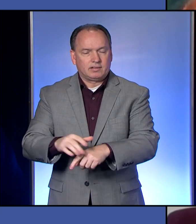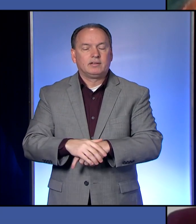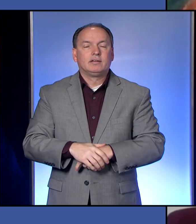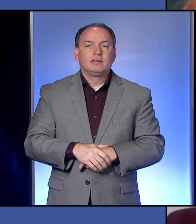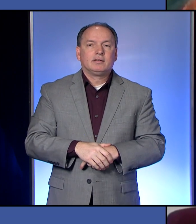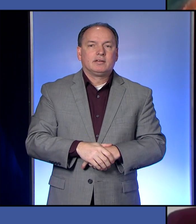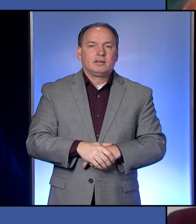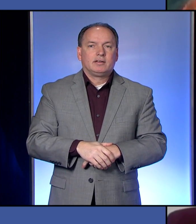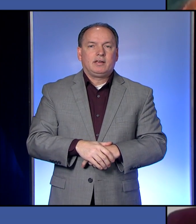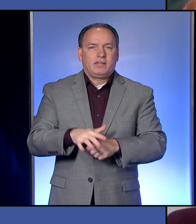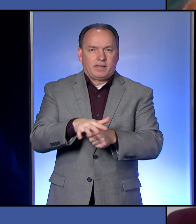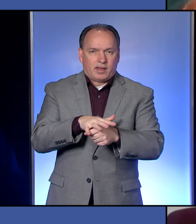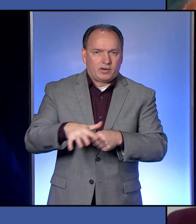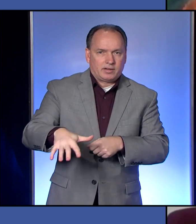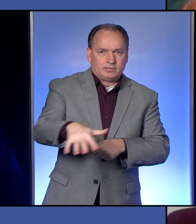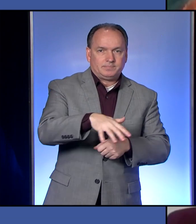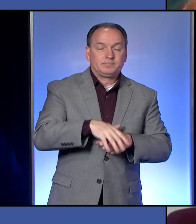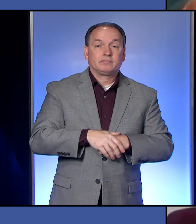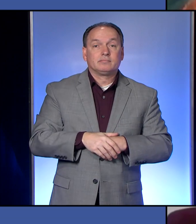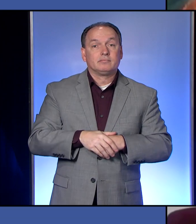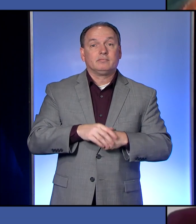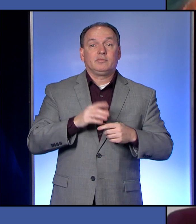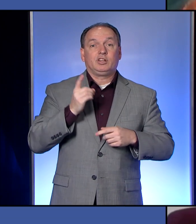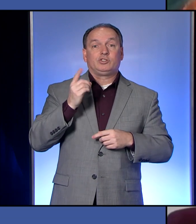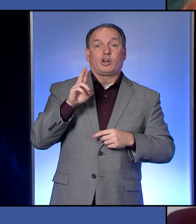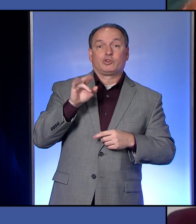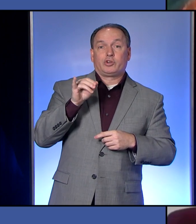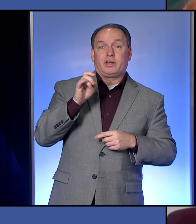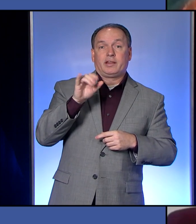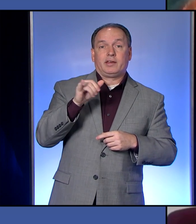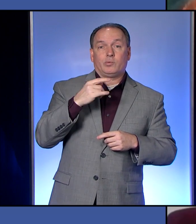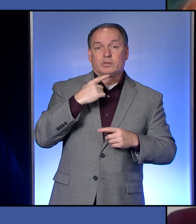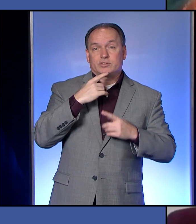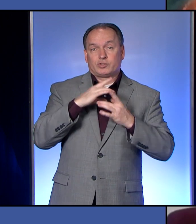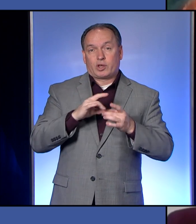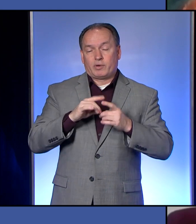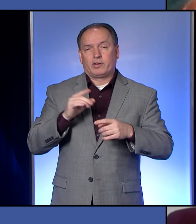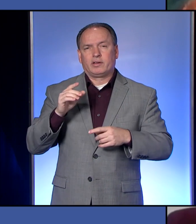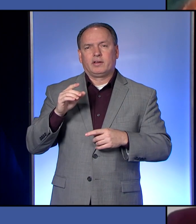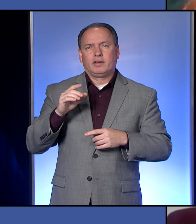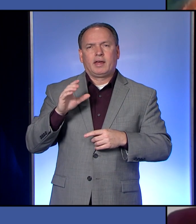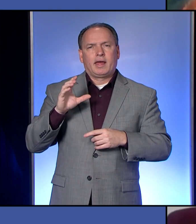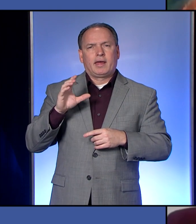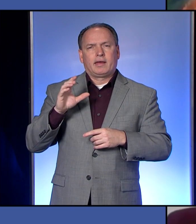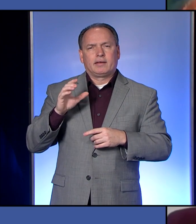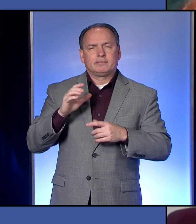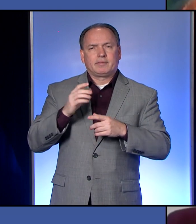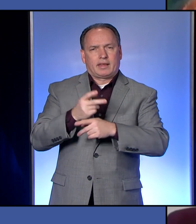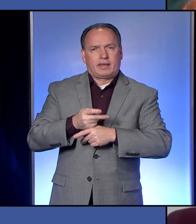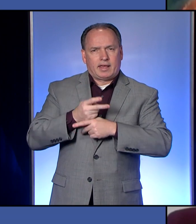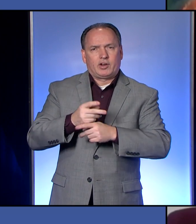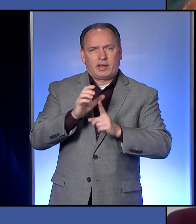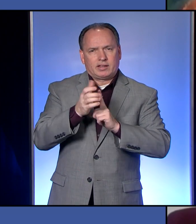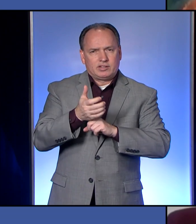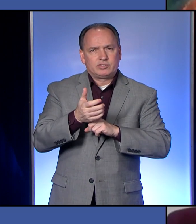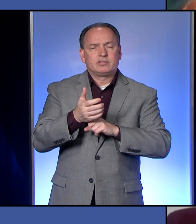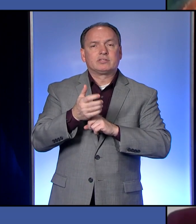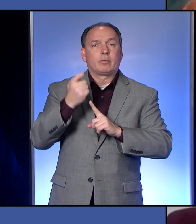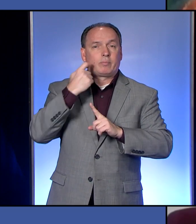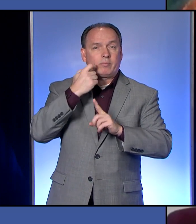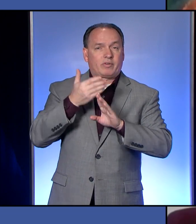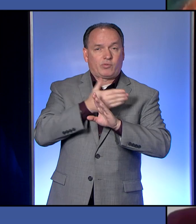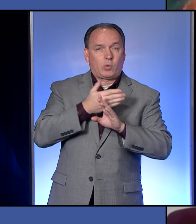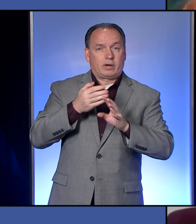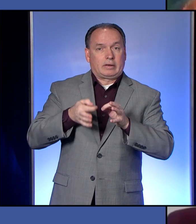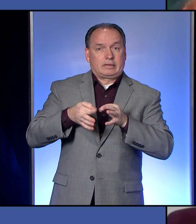um, in the area. As far as what Dr. Yealy was talking about, care and conditions that have been previously delayed. Um, you can